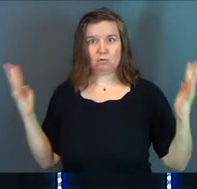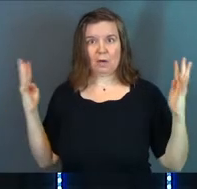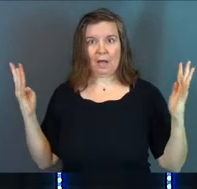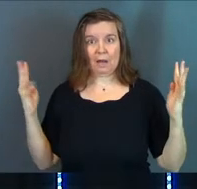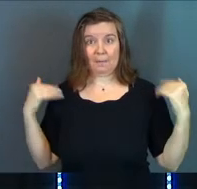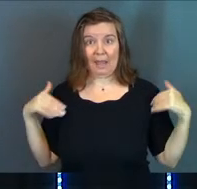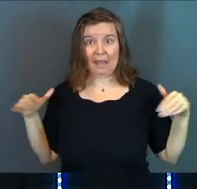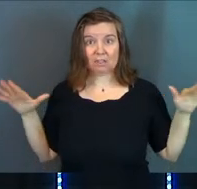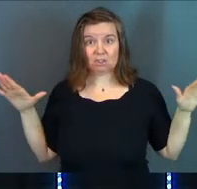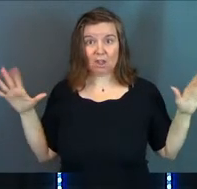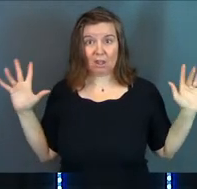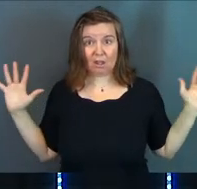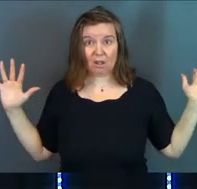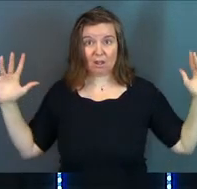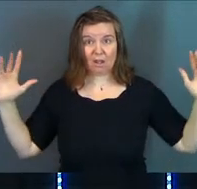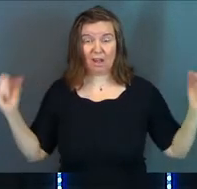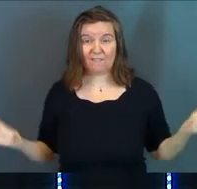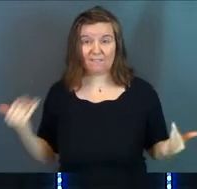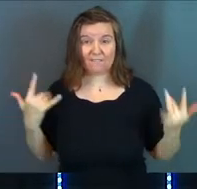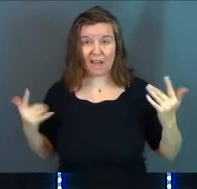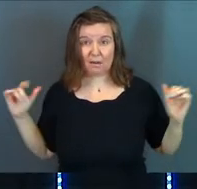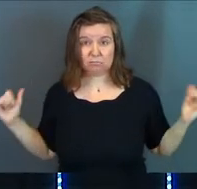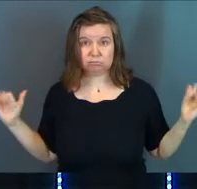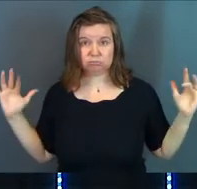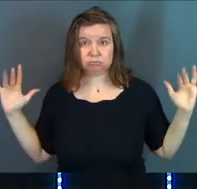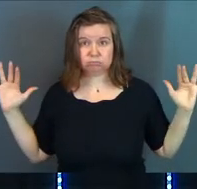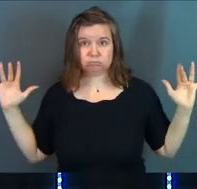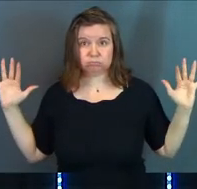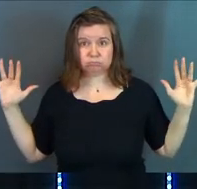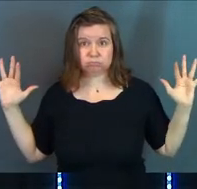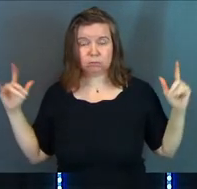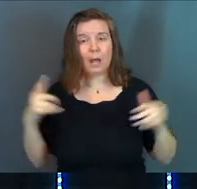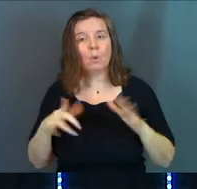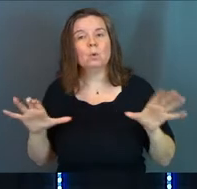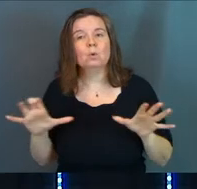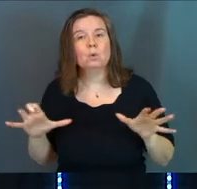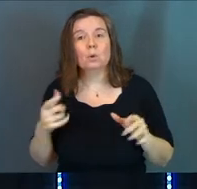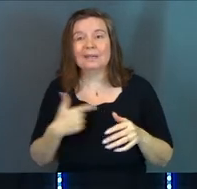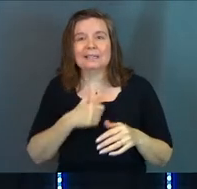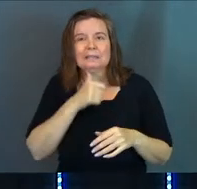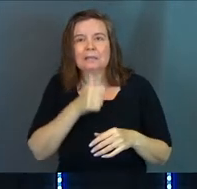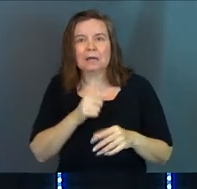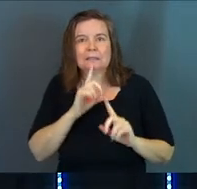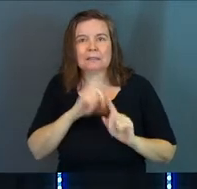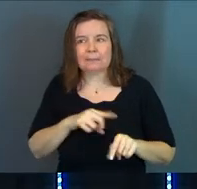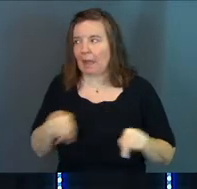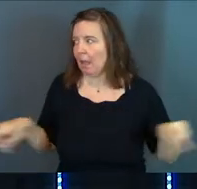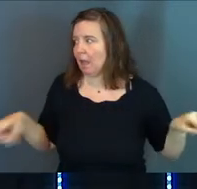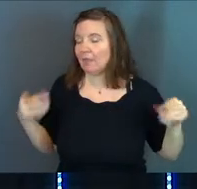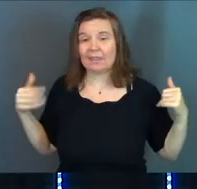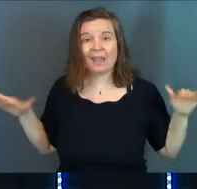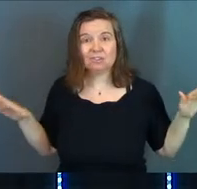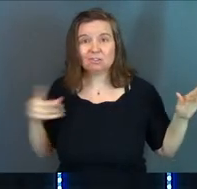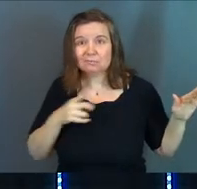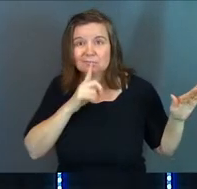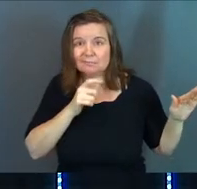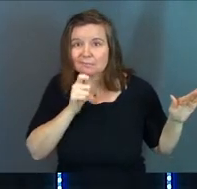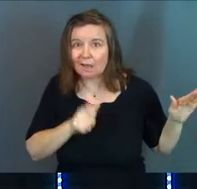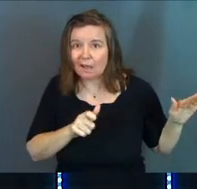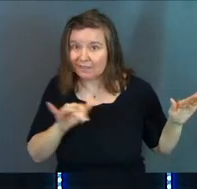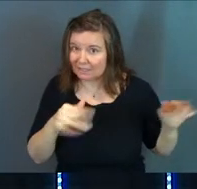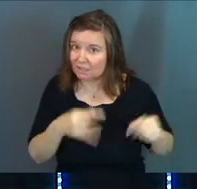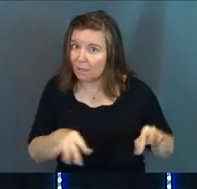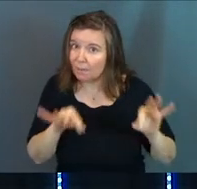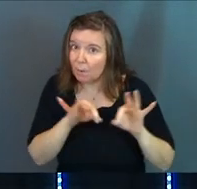angels of fire. And what does he do? He doesn't command the angels. Now this is important.